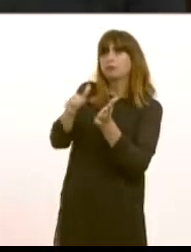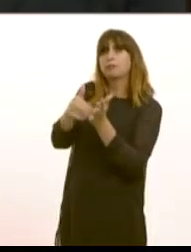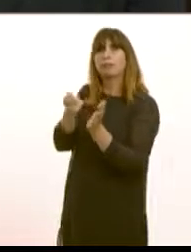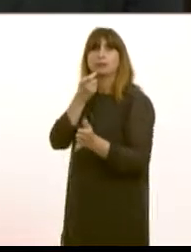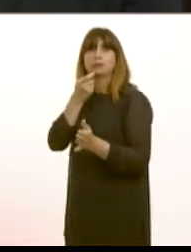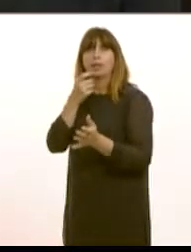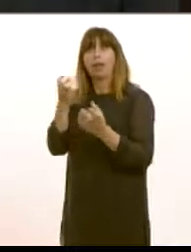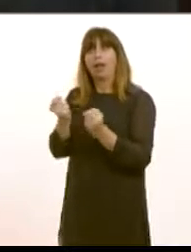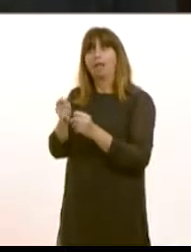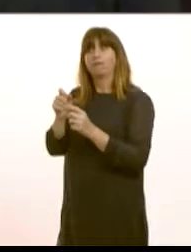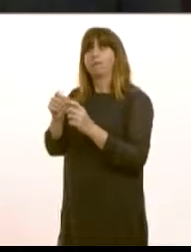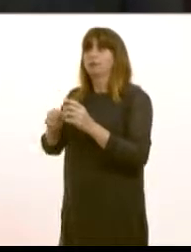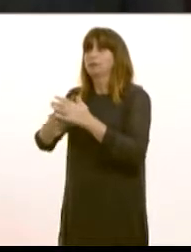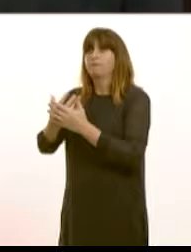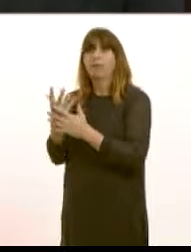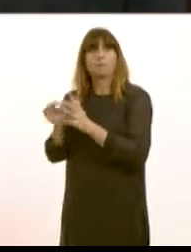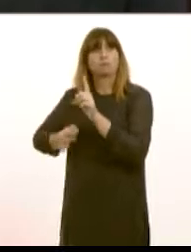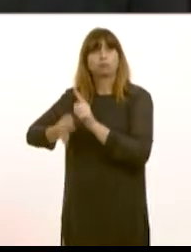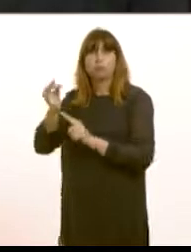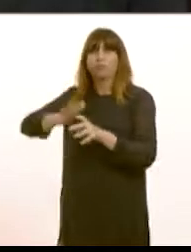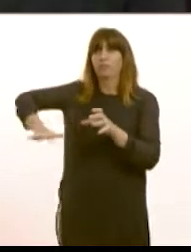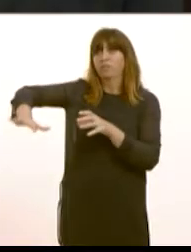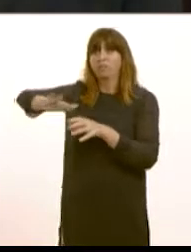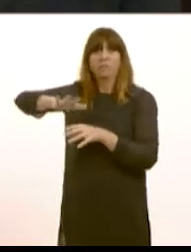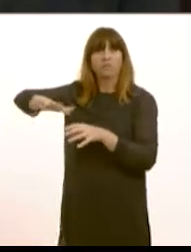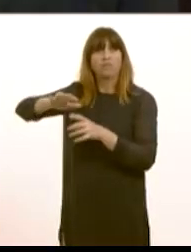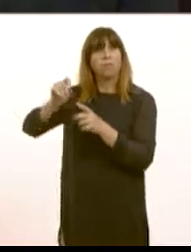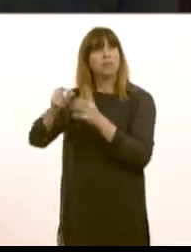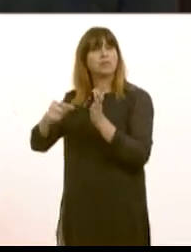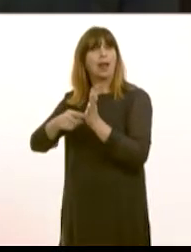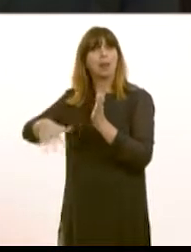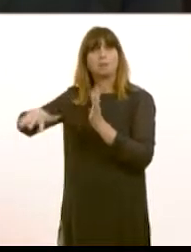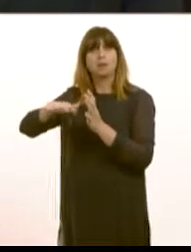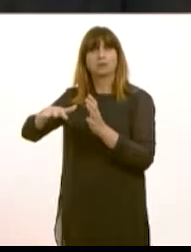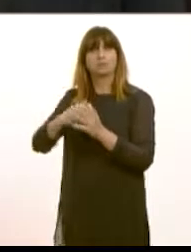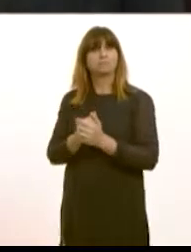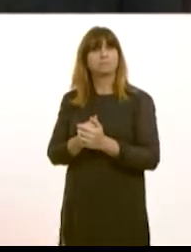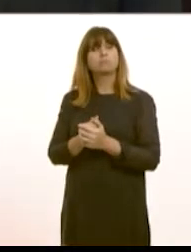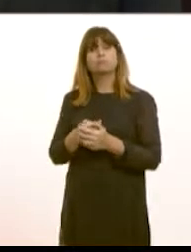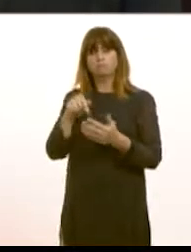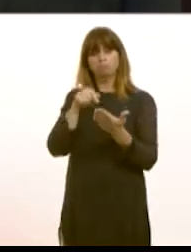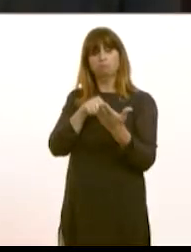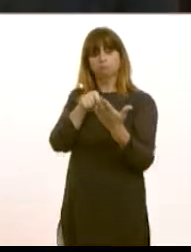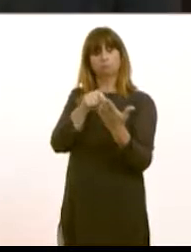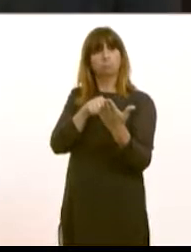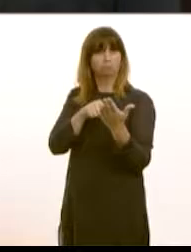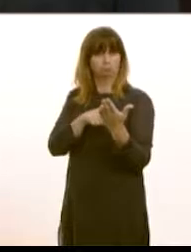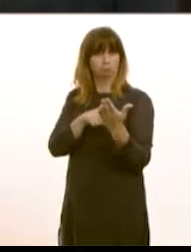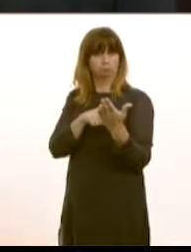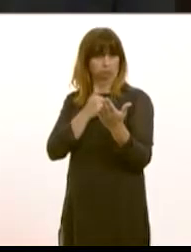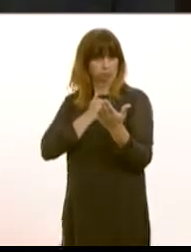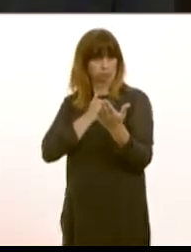improvement project for Botolbet, as well as the research and development investment projects in Botolbet. These are, I believe, if I